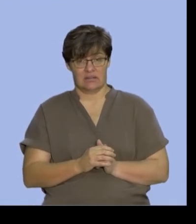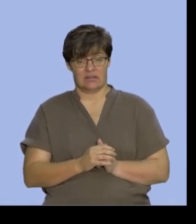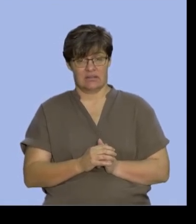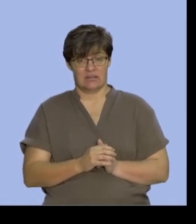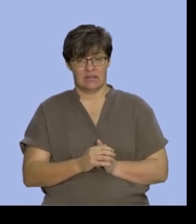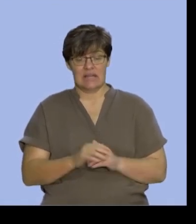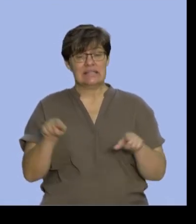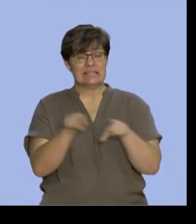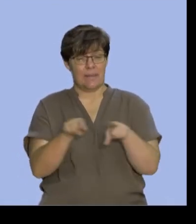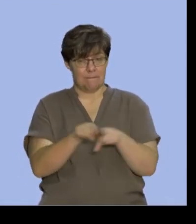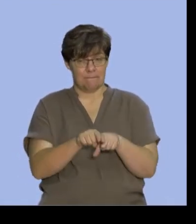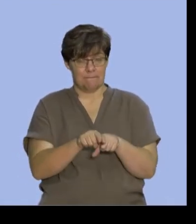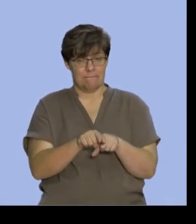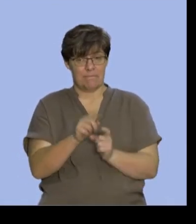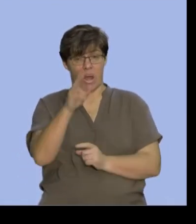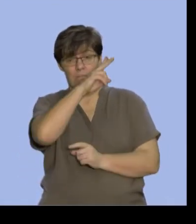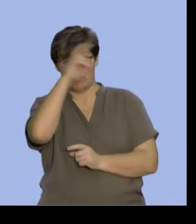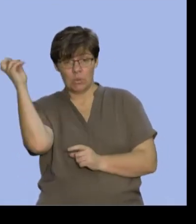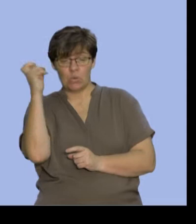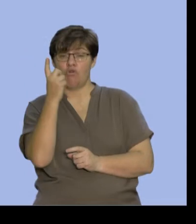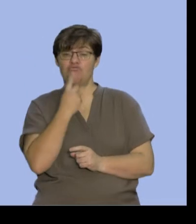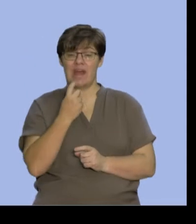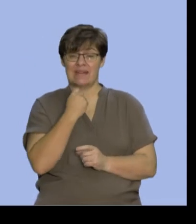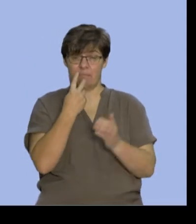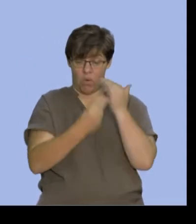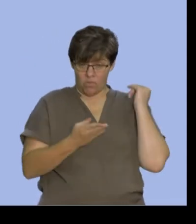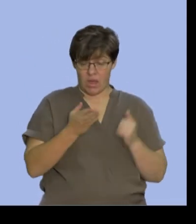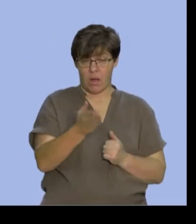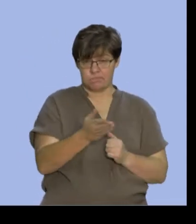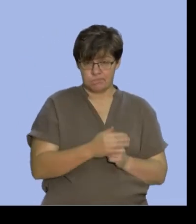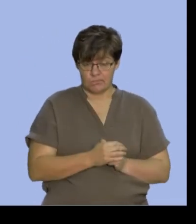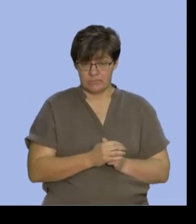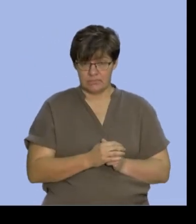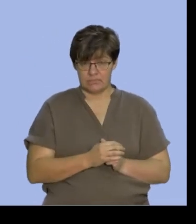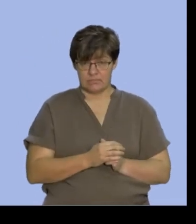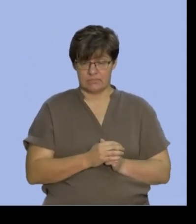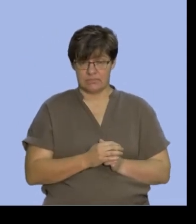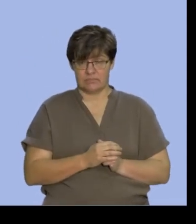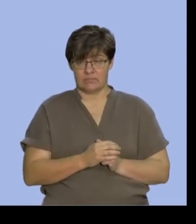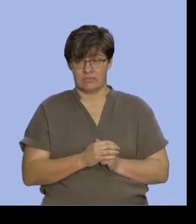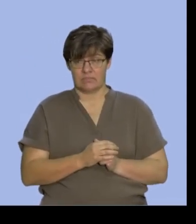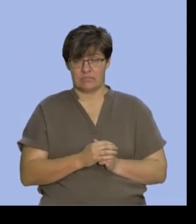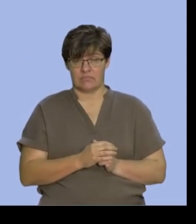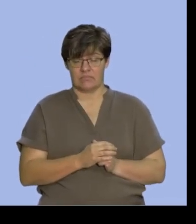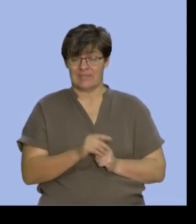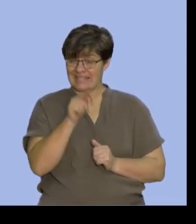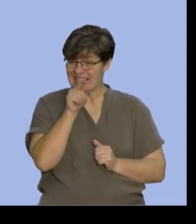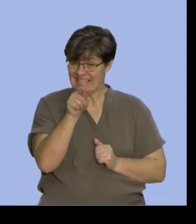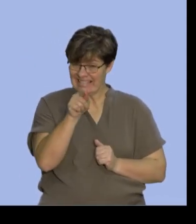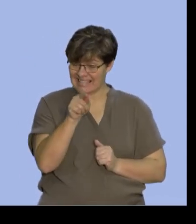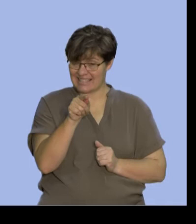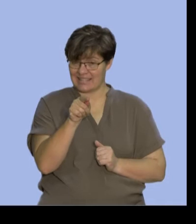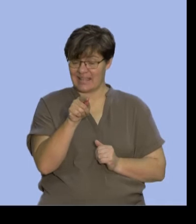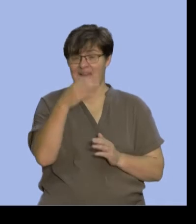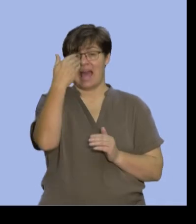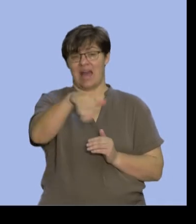that have a blue and a red shading on the diagram, those are the things outside